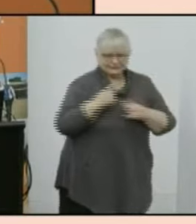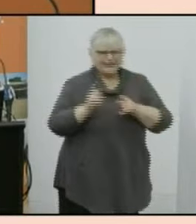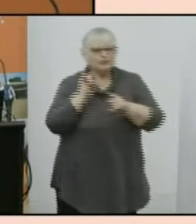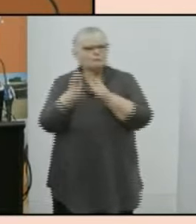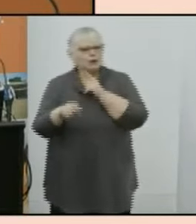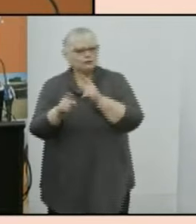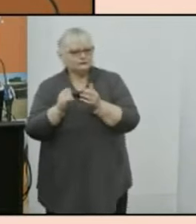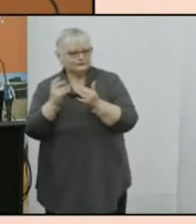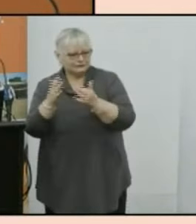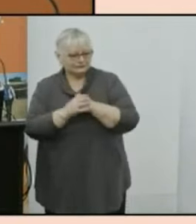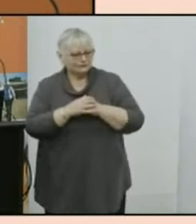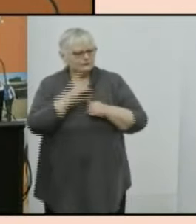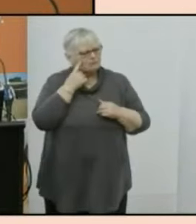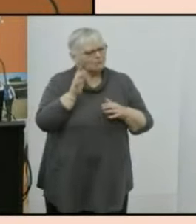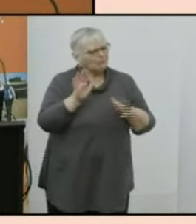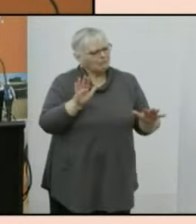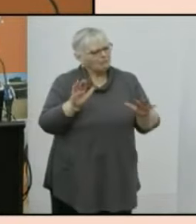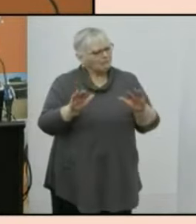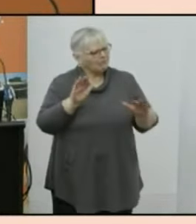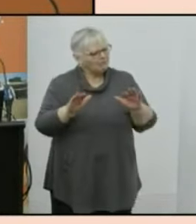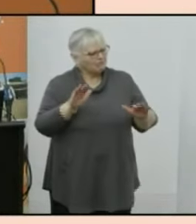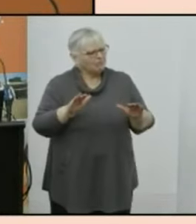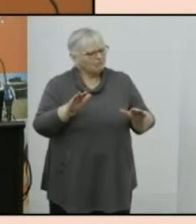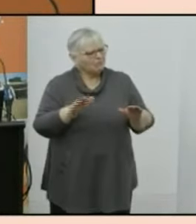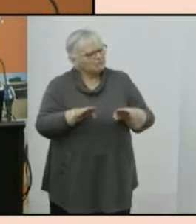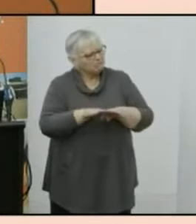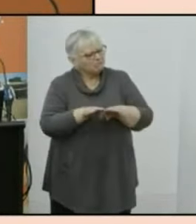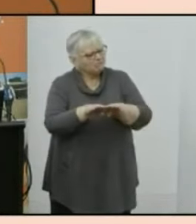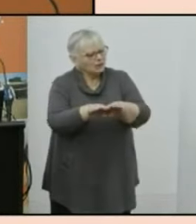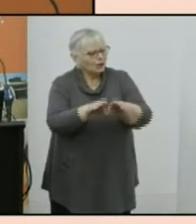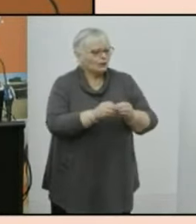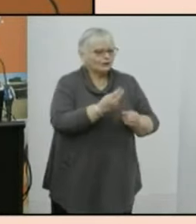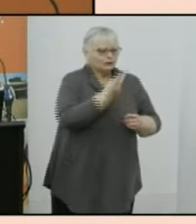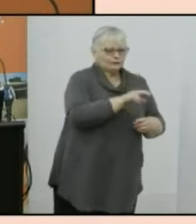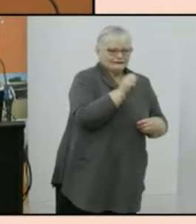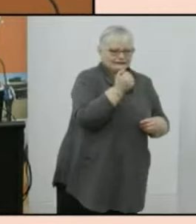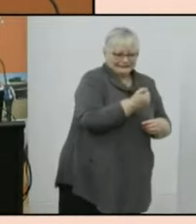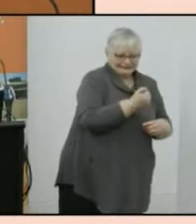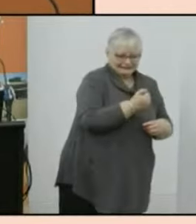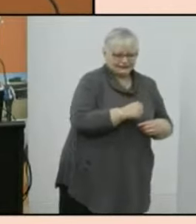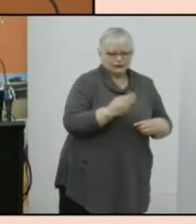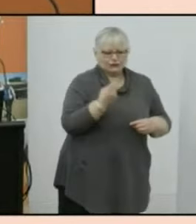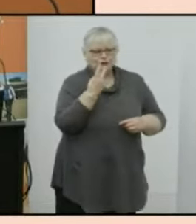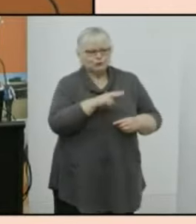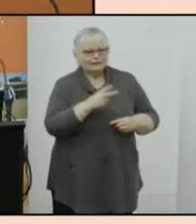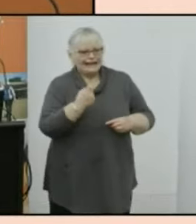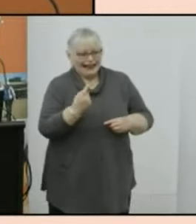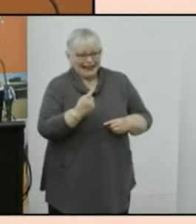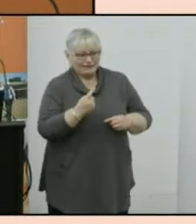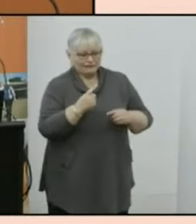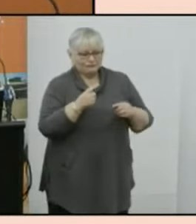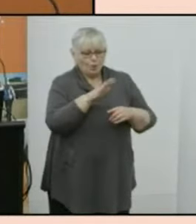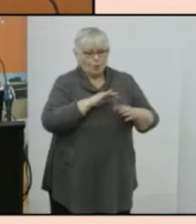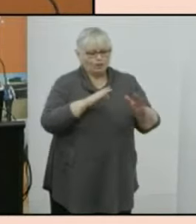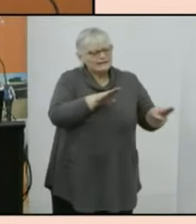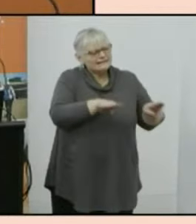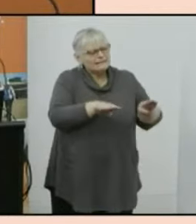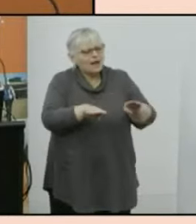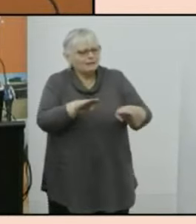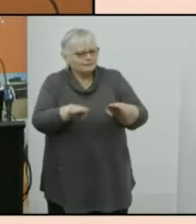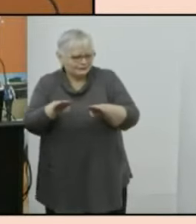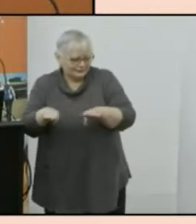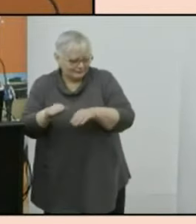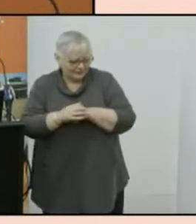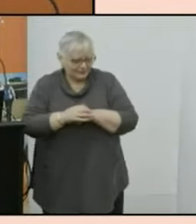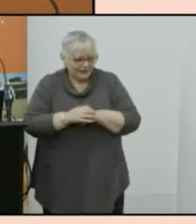an observed outcome that is broadly consistent with the 2016 and 2011 censuses in all cases the post